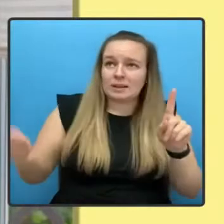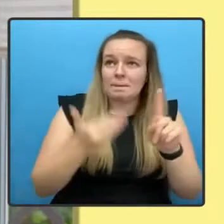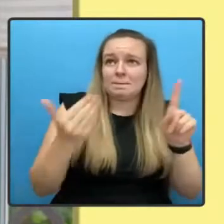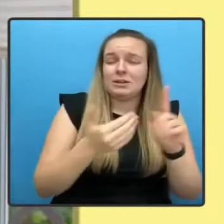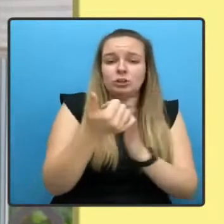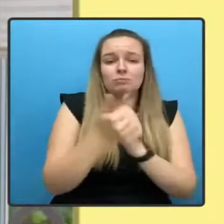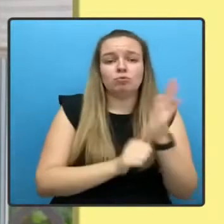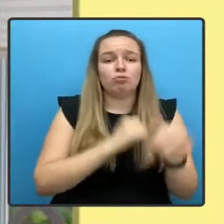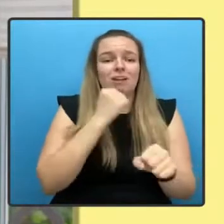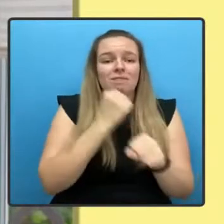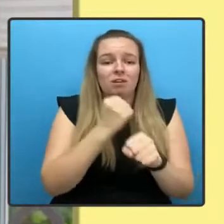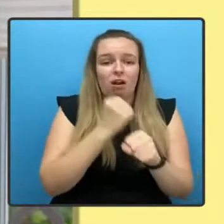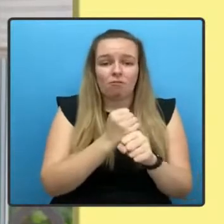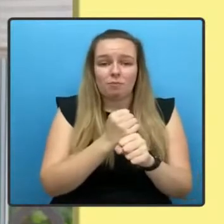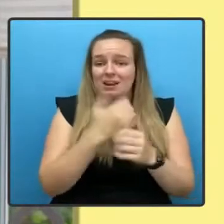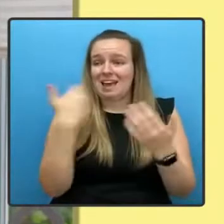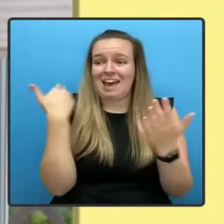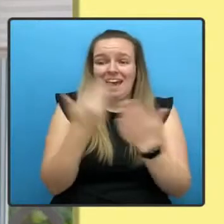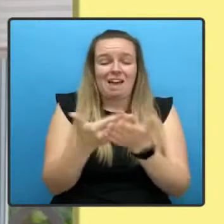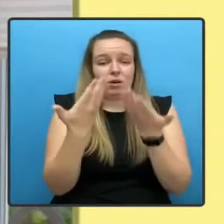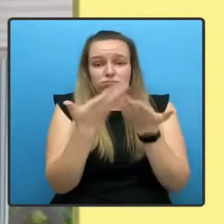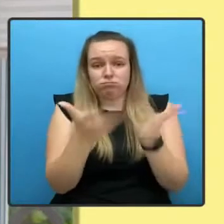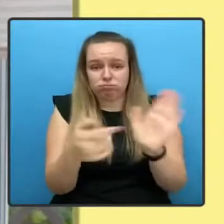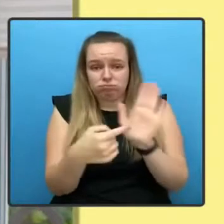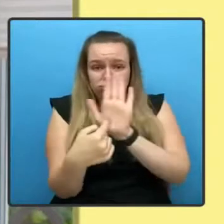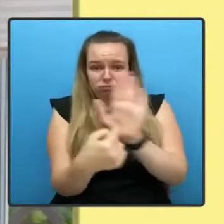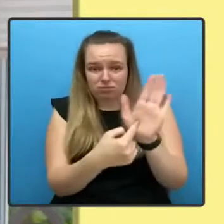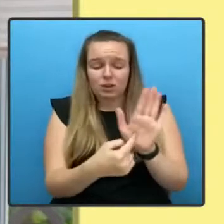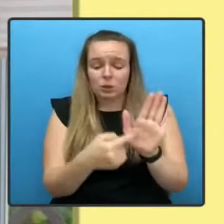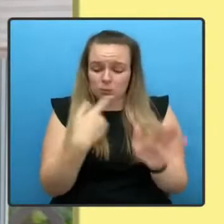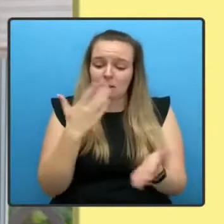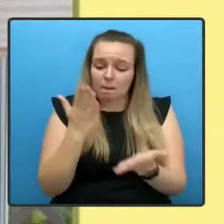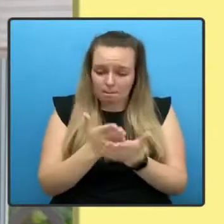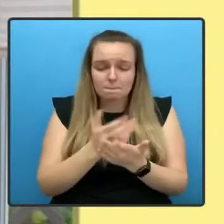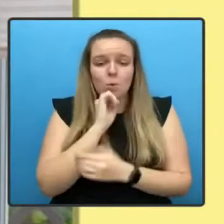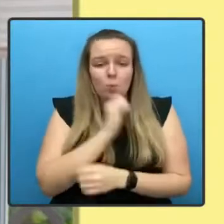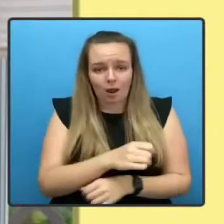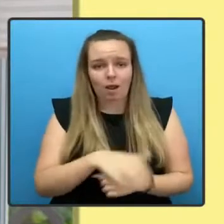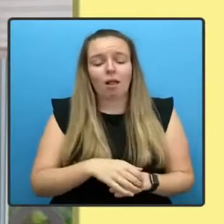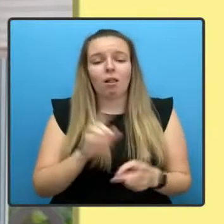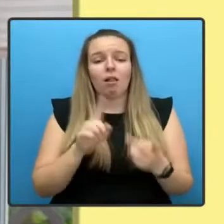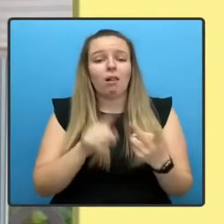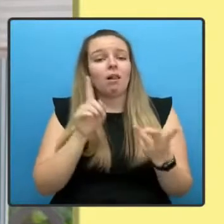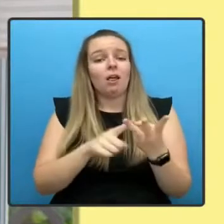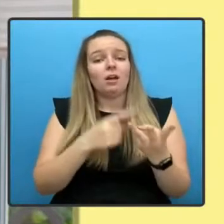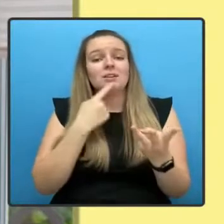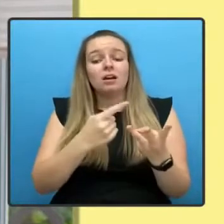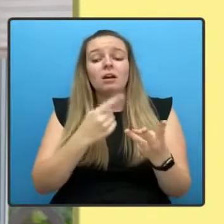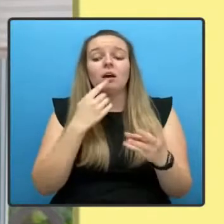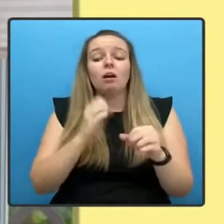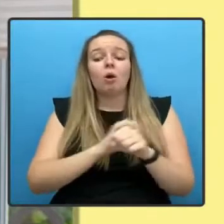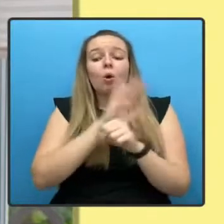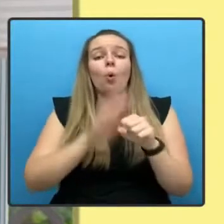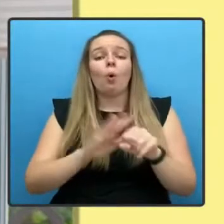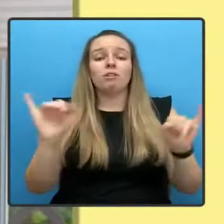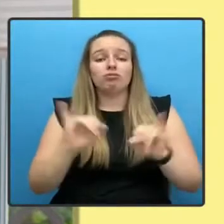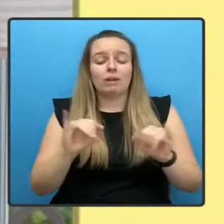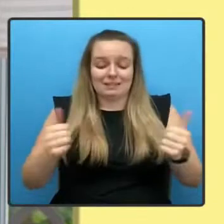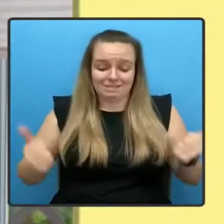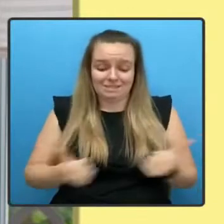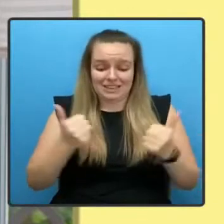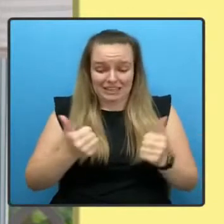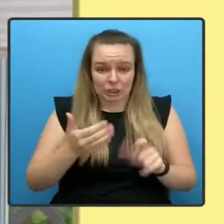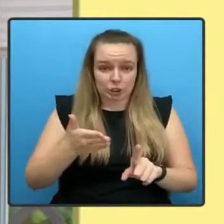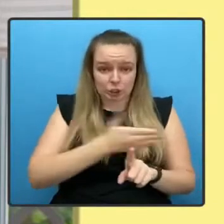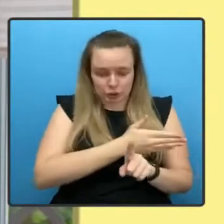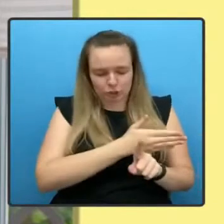We are doing exactly that. And we said that when the Covid crisis has passed, we would give the people of Scotland the